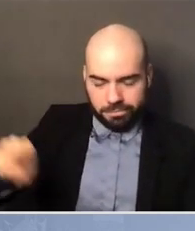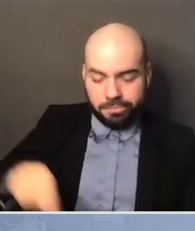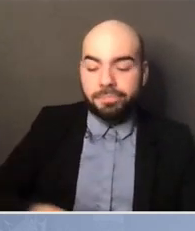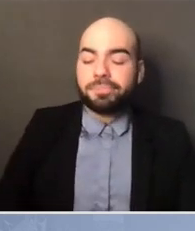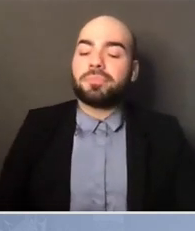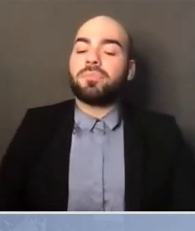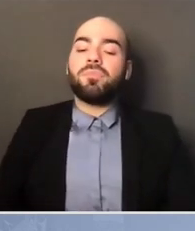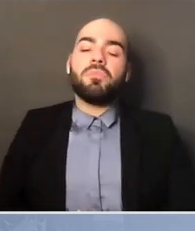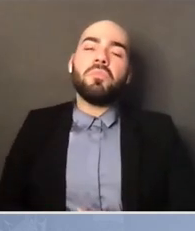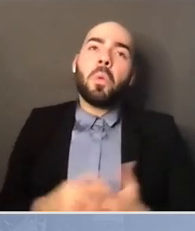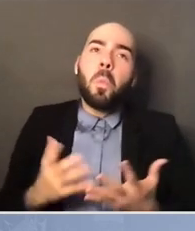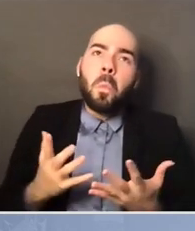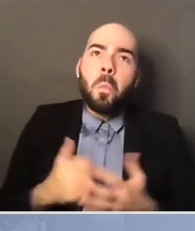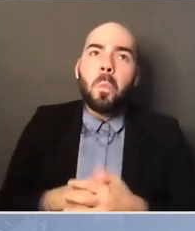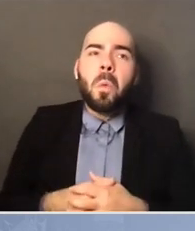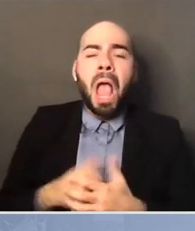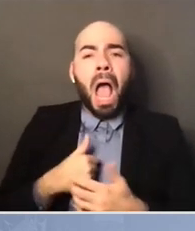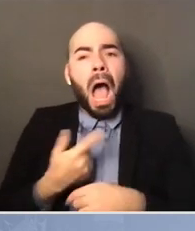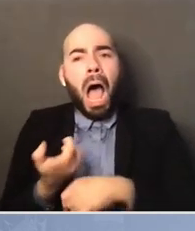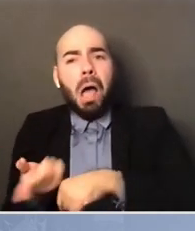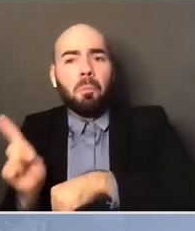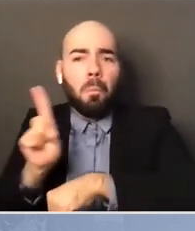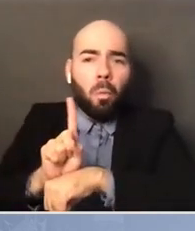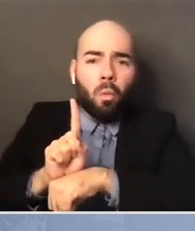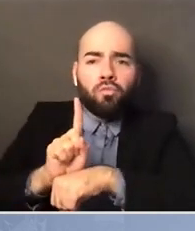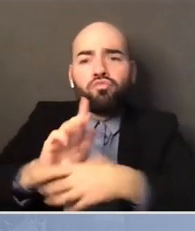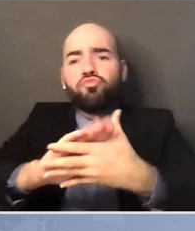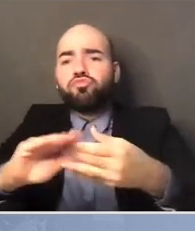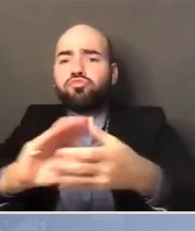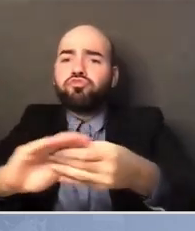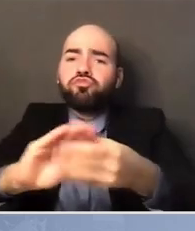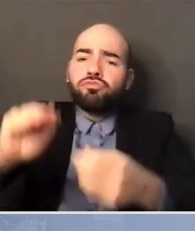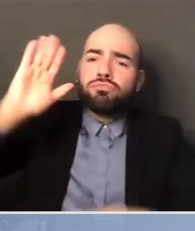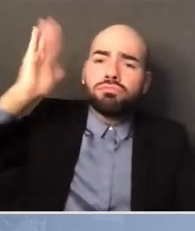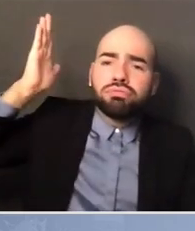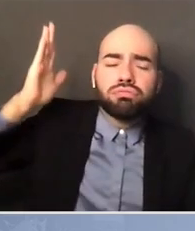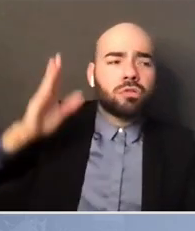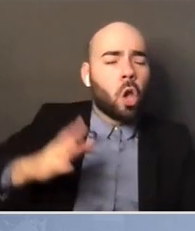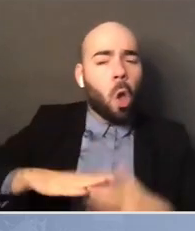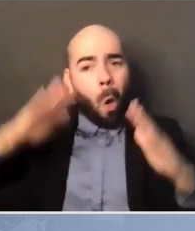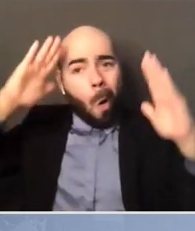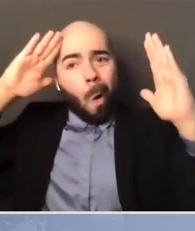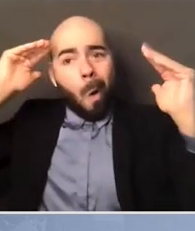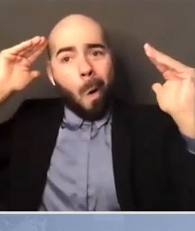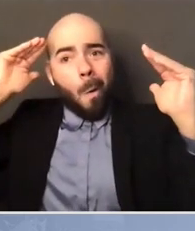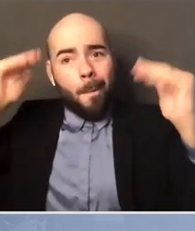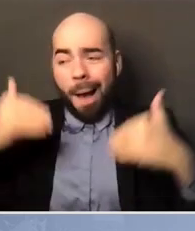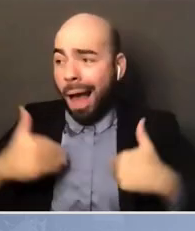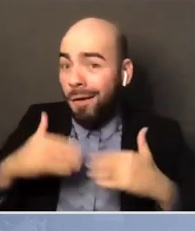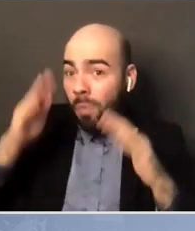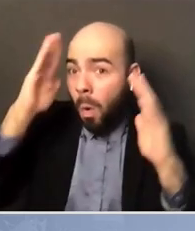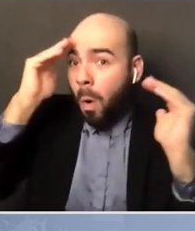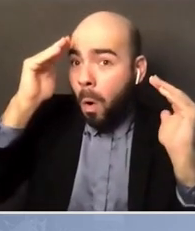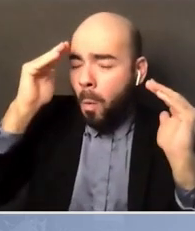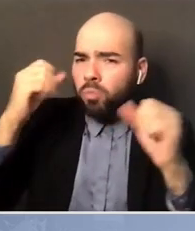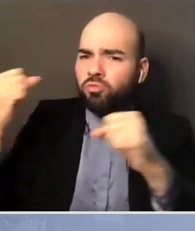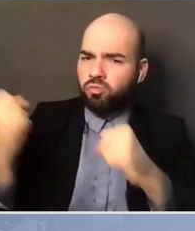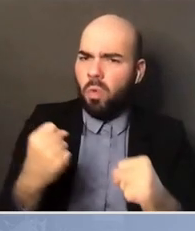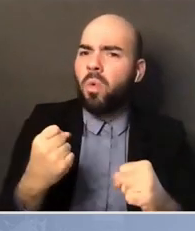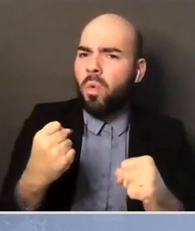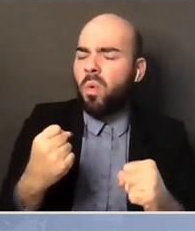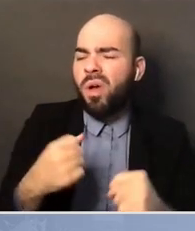And I talked about hope and the audacity of hope in that. And I made this point about hope,